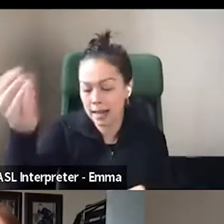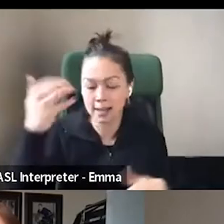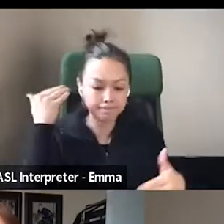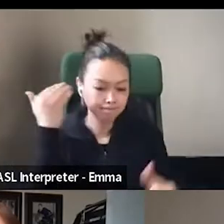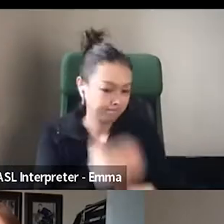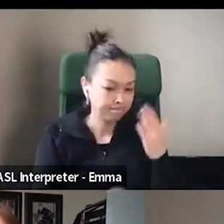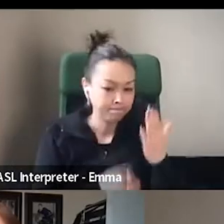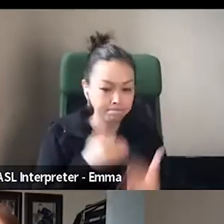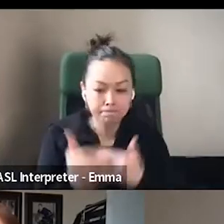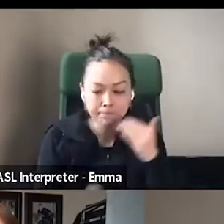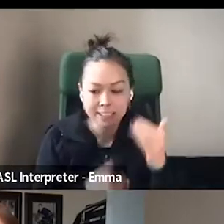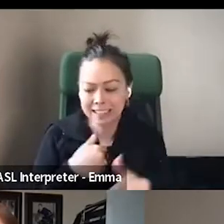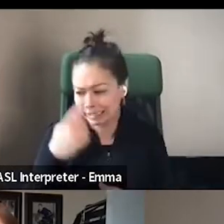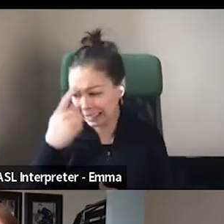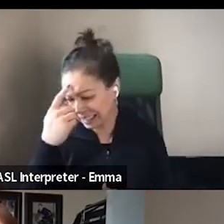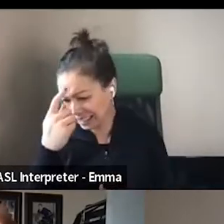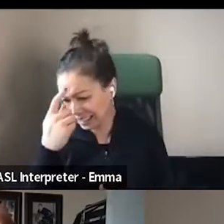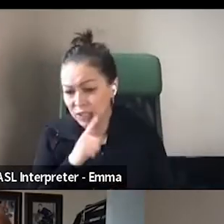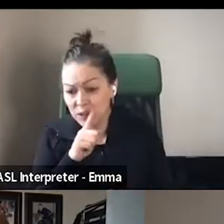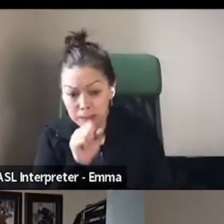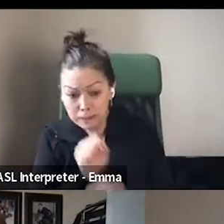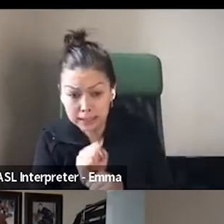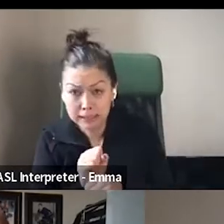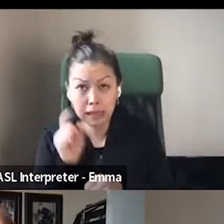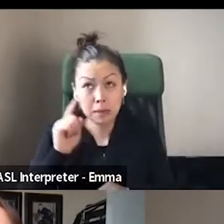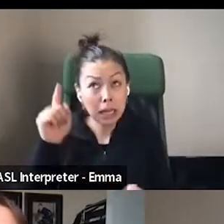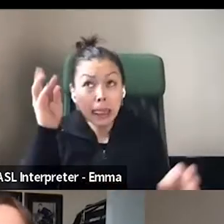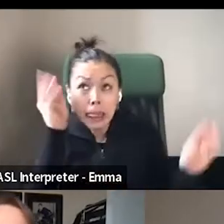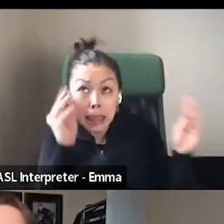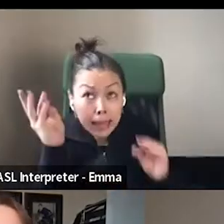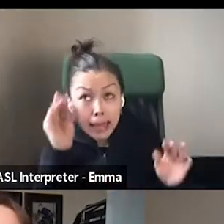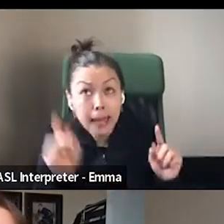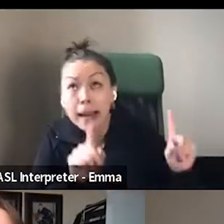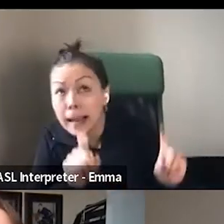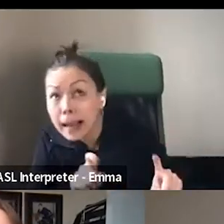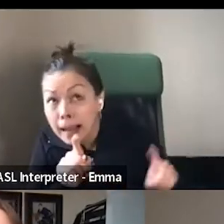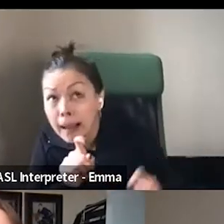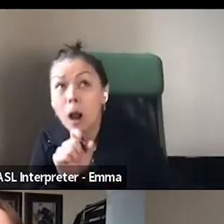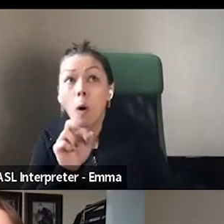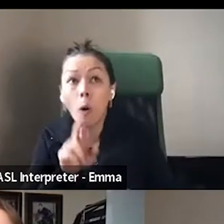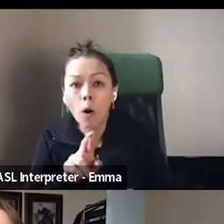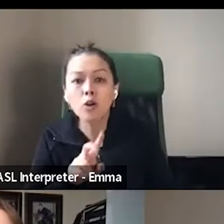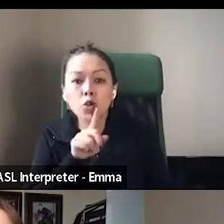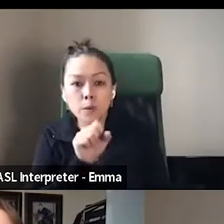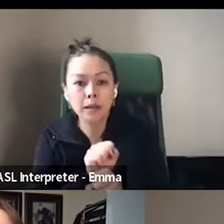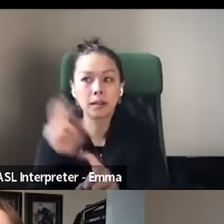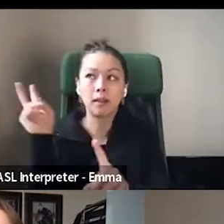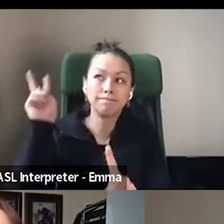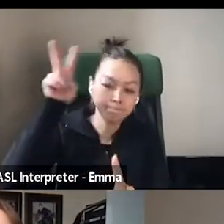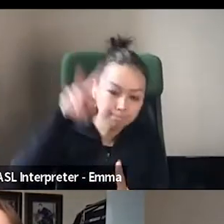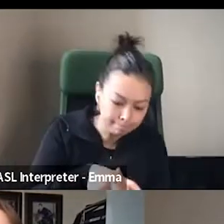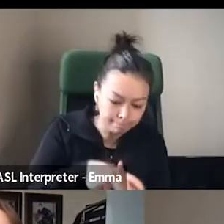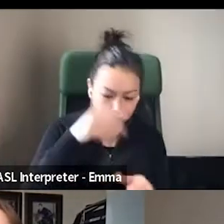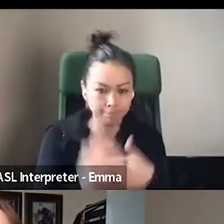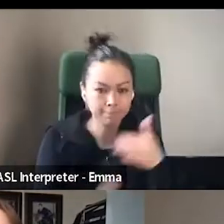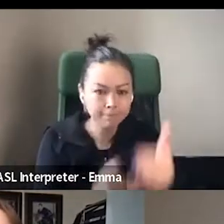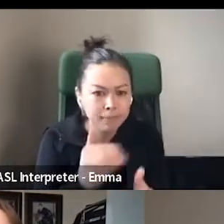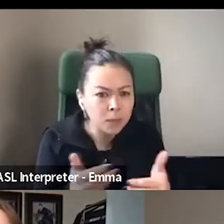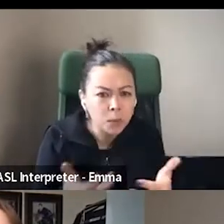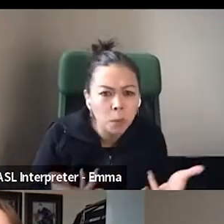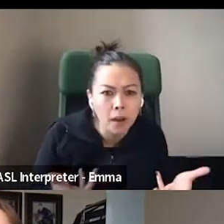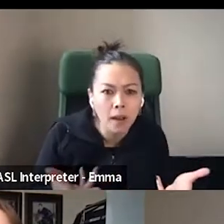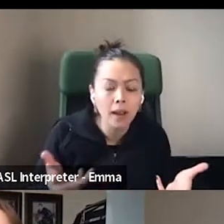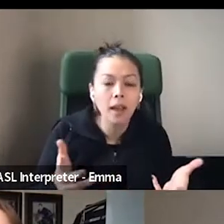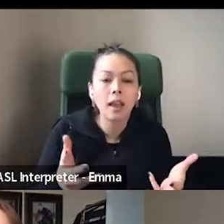okay, is this just a really fun thought experiment? Or am I actually going to do this? And I came to the point at one point that I decided, yes,